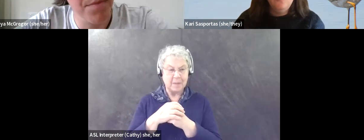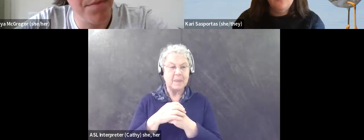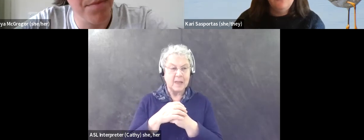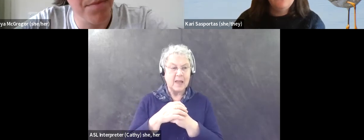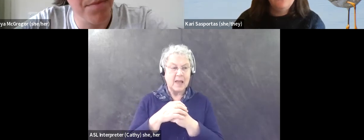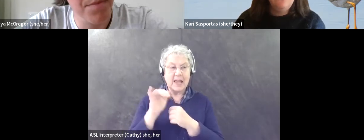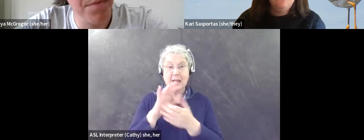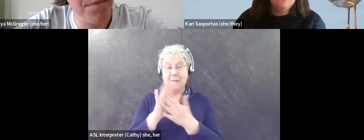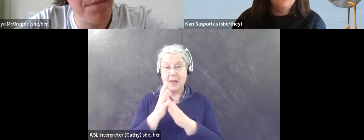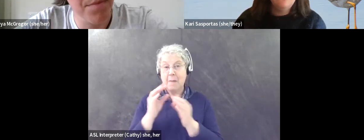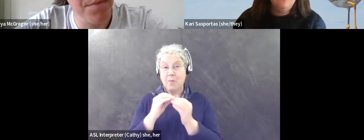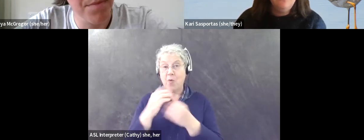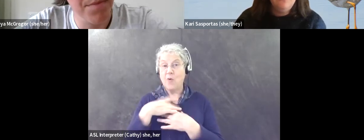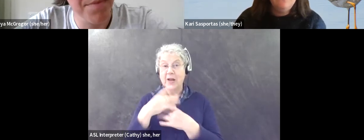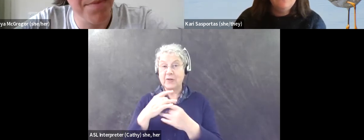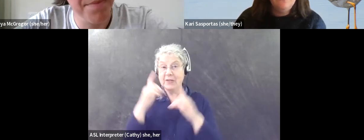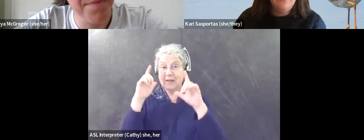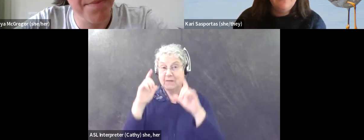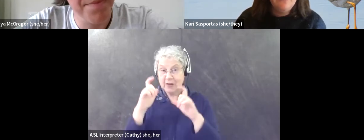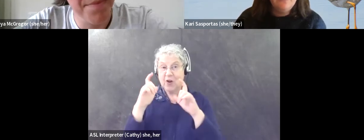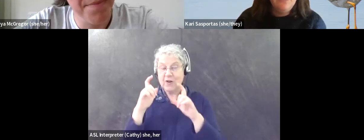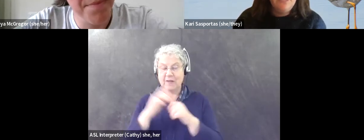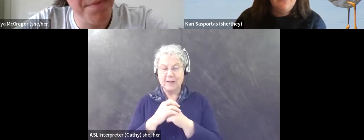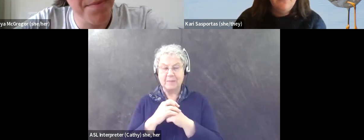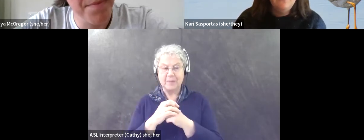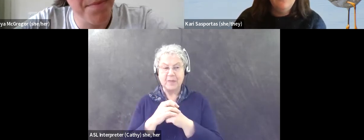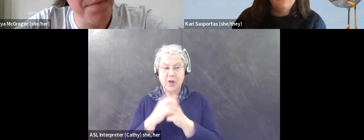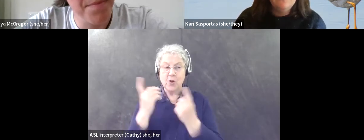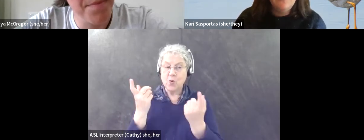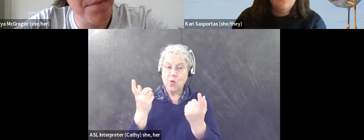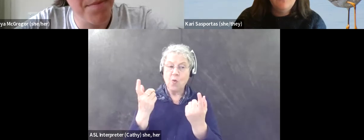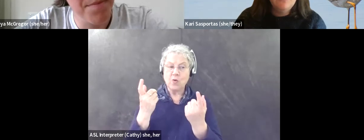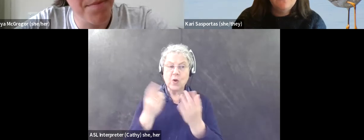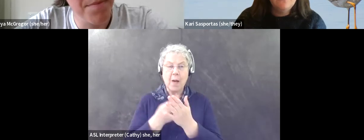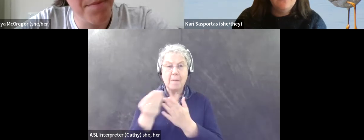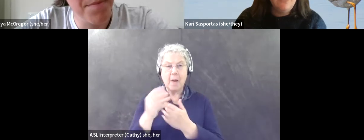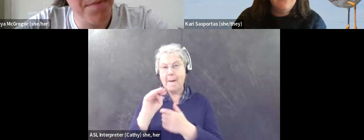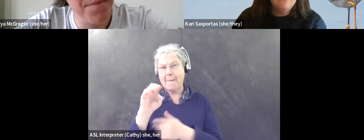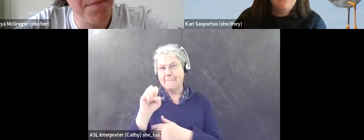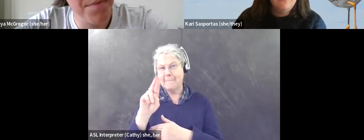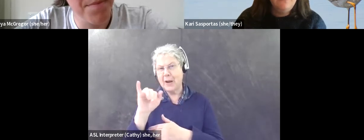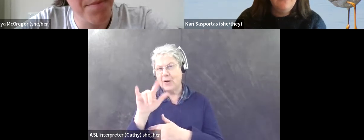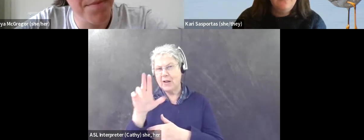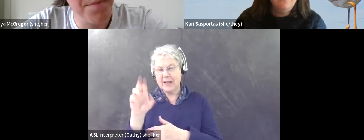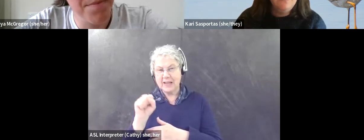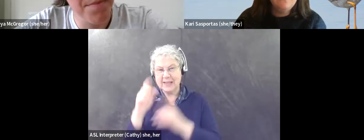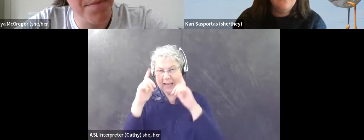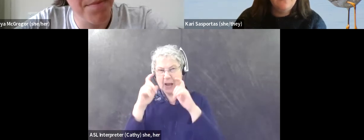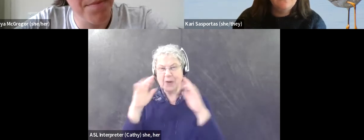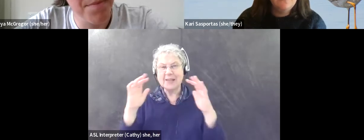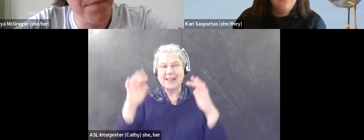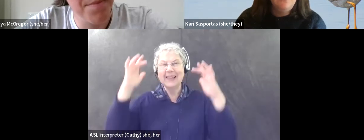more interested in photography. And so I did get a mirrorless camera because they're a little lighter than, um,